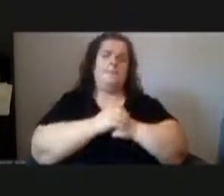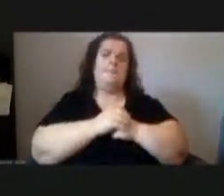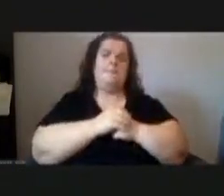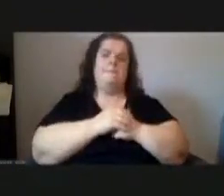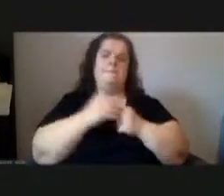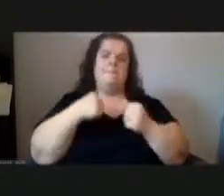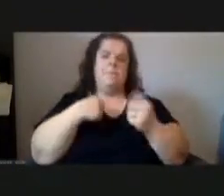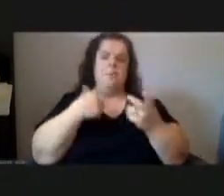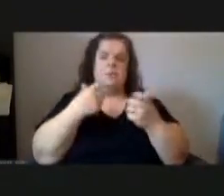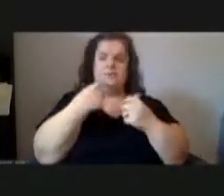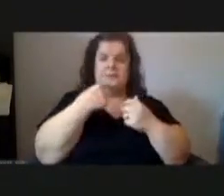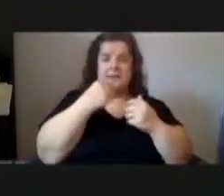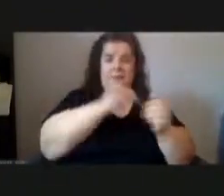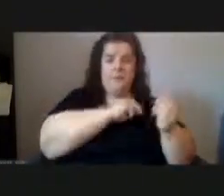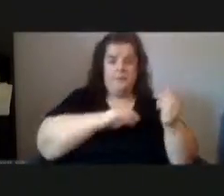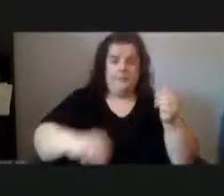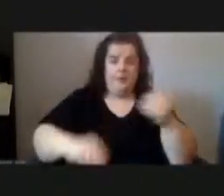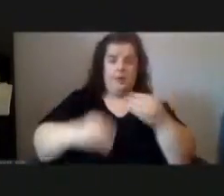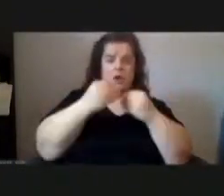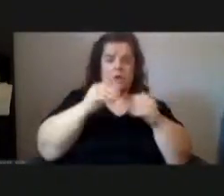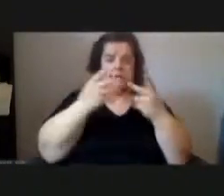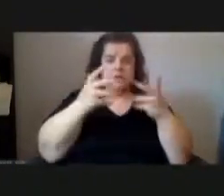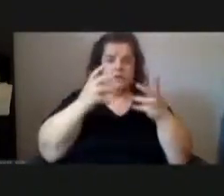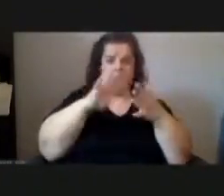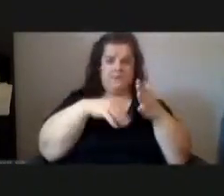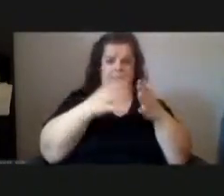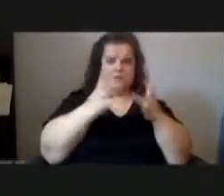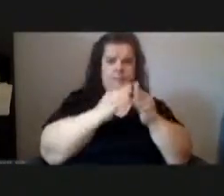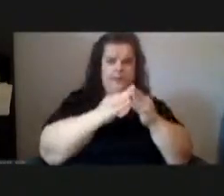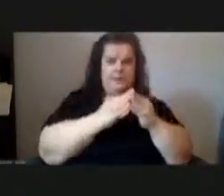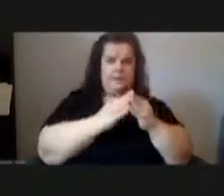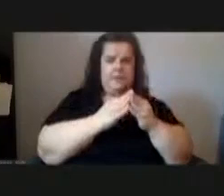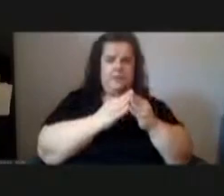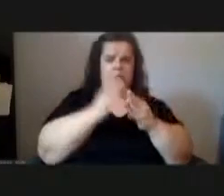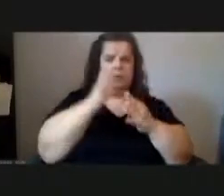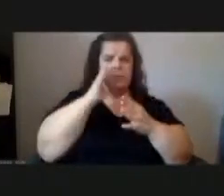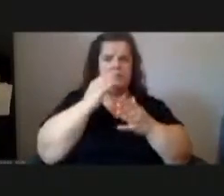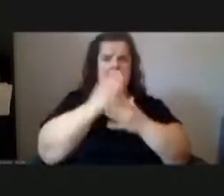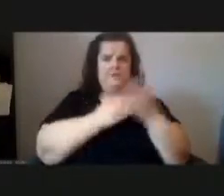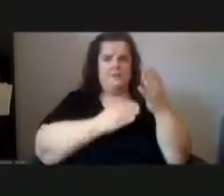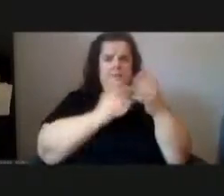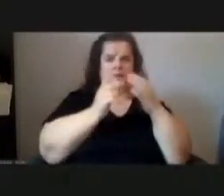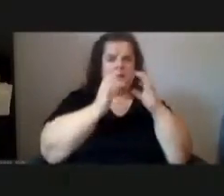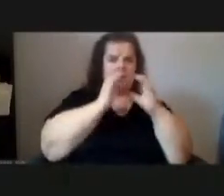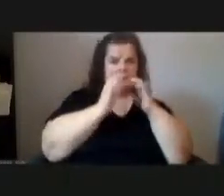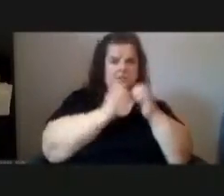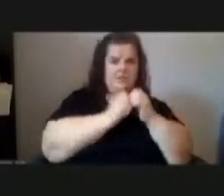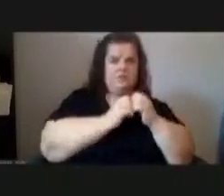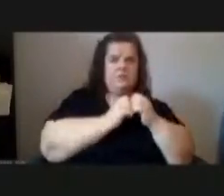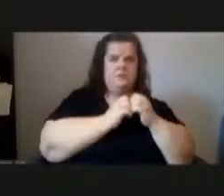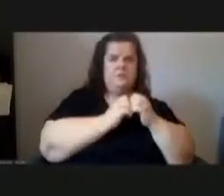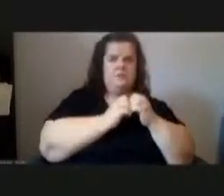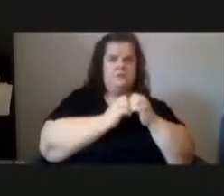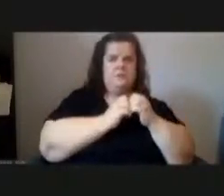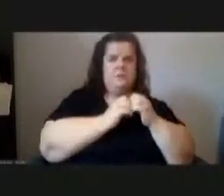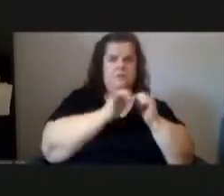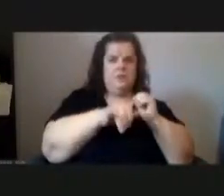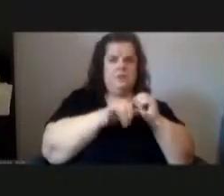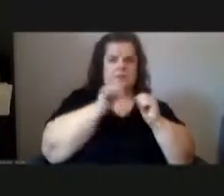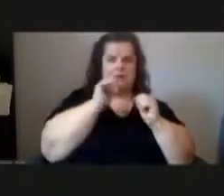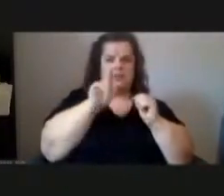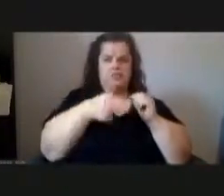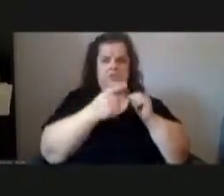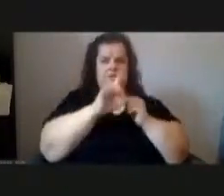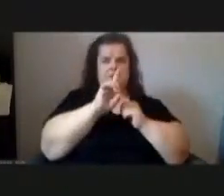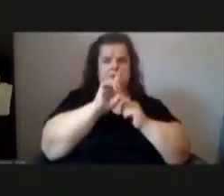say that the mayor's office has scheduled a meeting with the dynamos so we will have some kind of conversation about it but this is not just isolated dynamos as you can